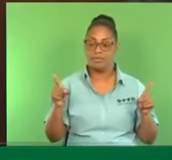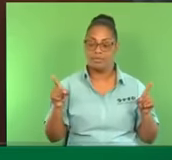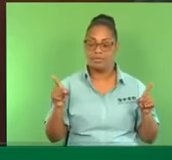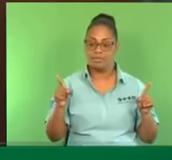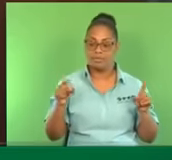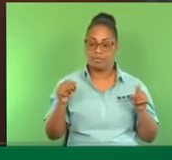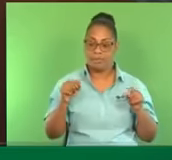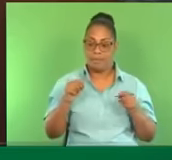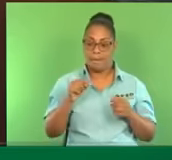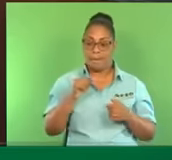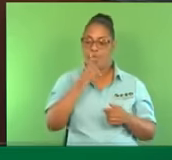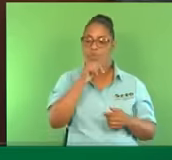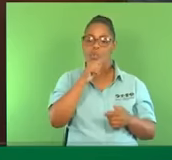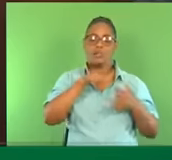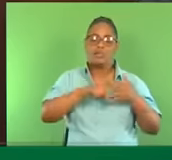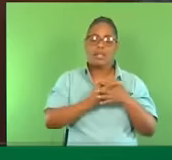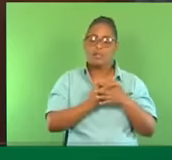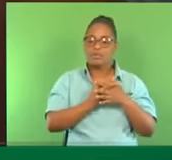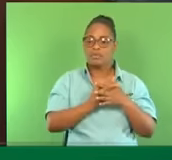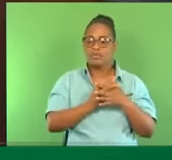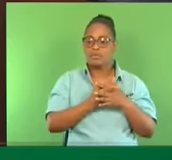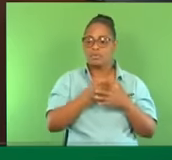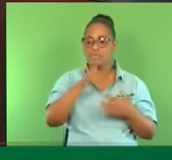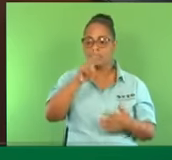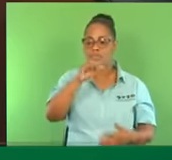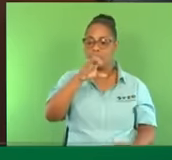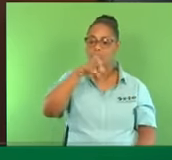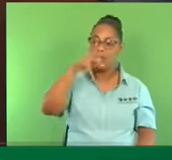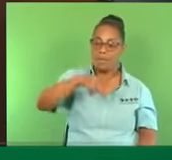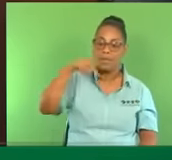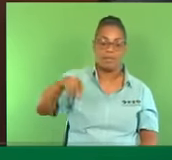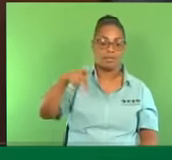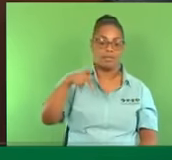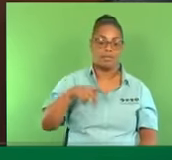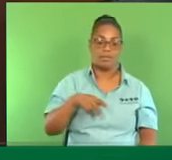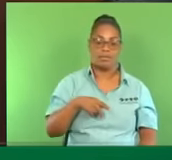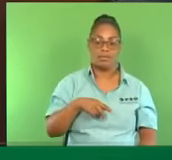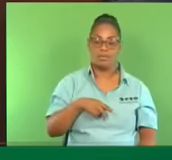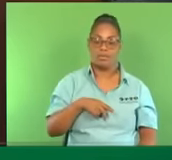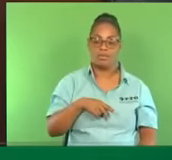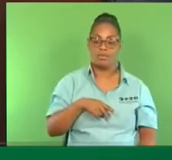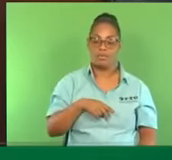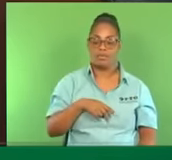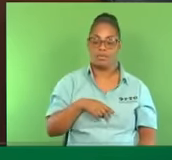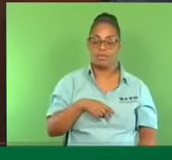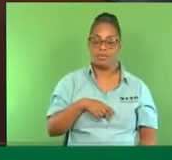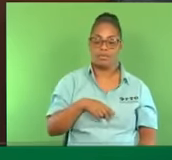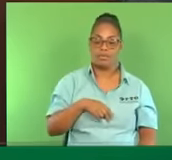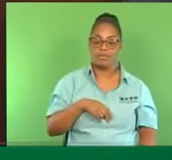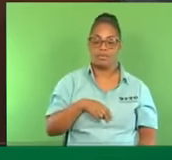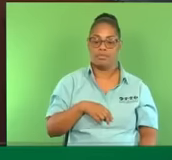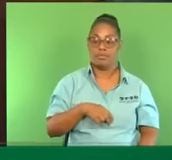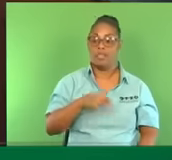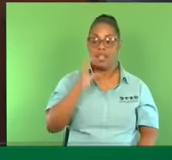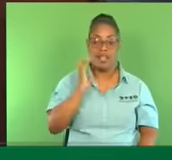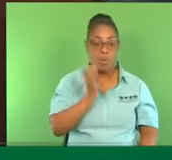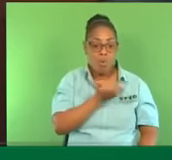administration of the People's Partnership led by the Member for Separia. That is our project.